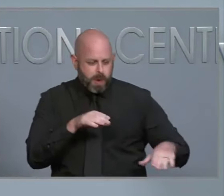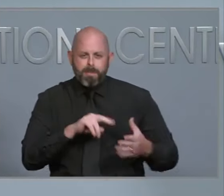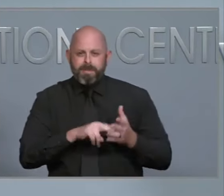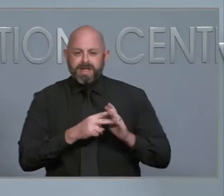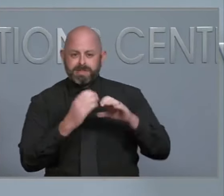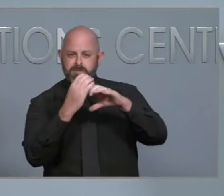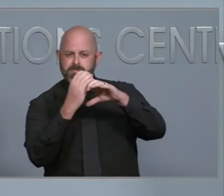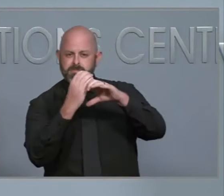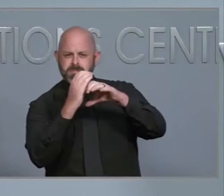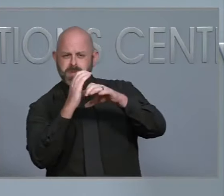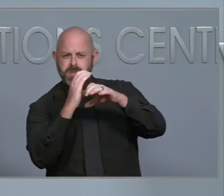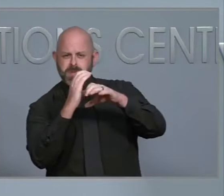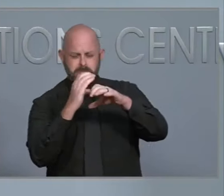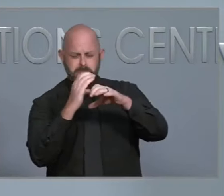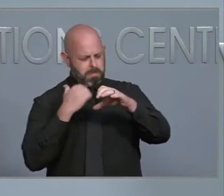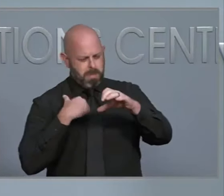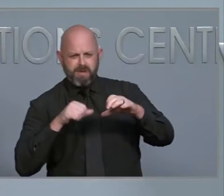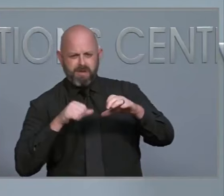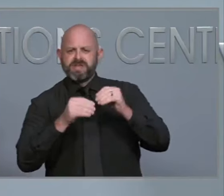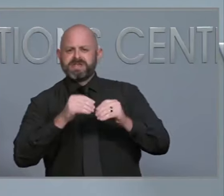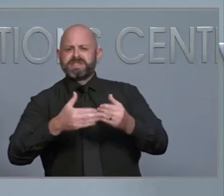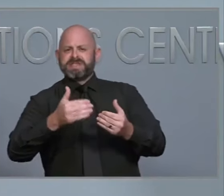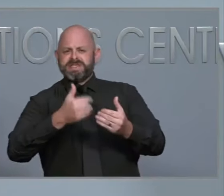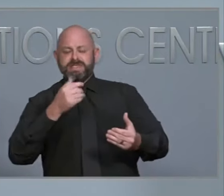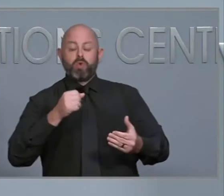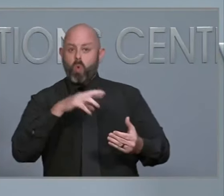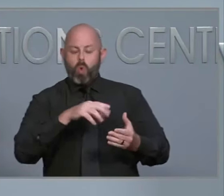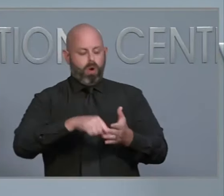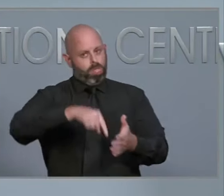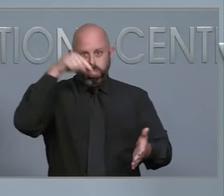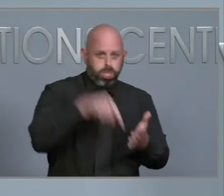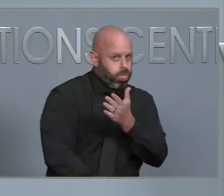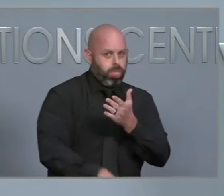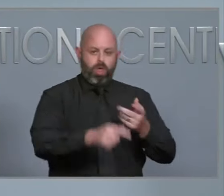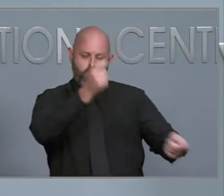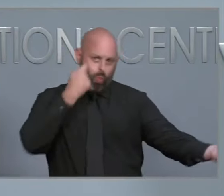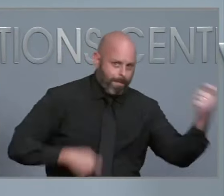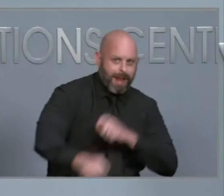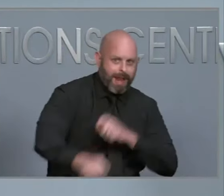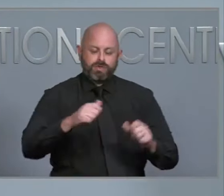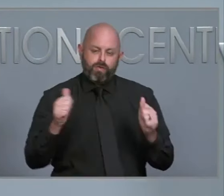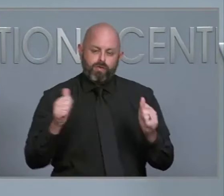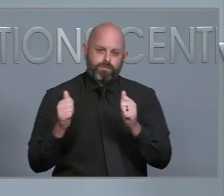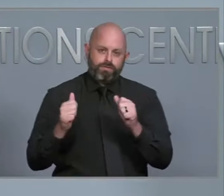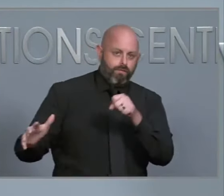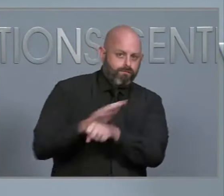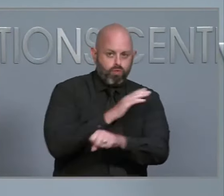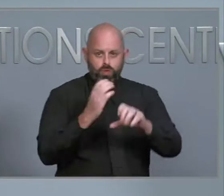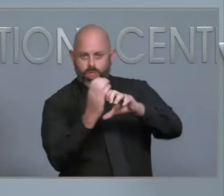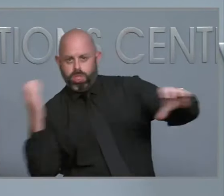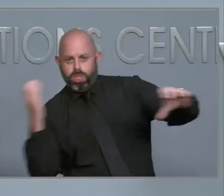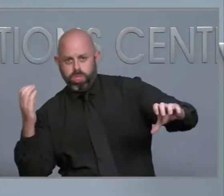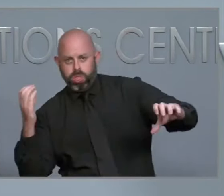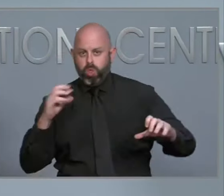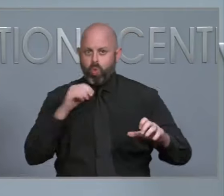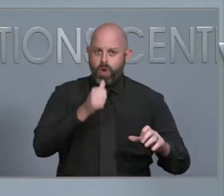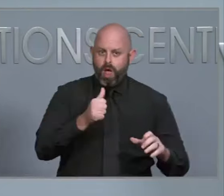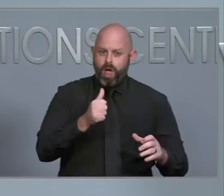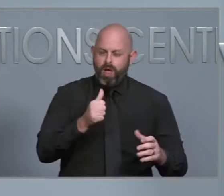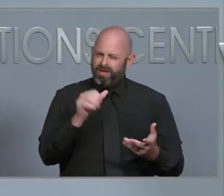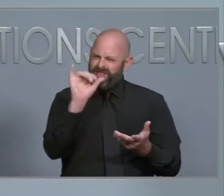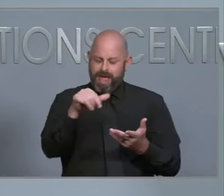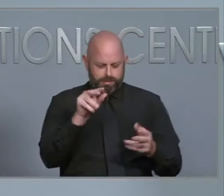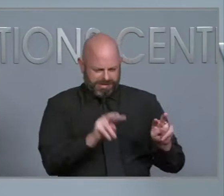whether we're talking an extensive overhaul of a jurisdiction's water system. Because those are